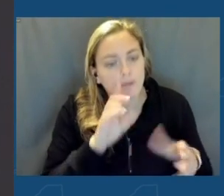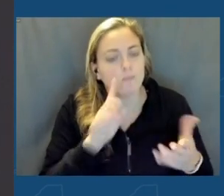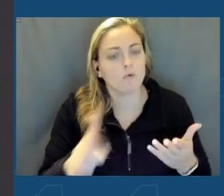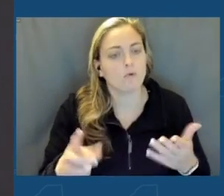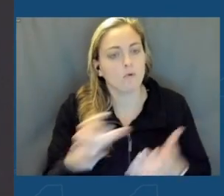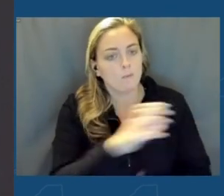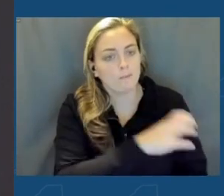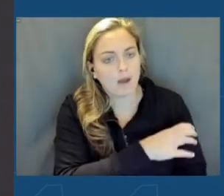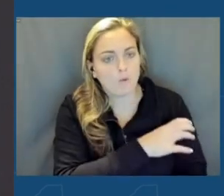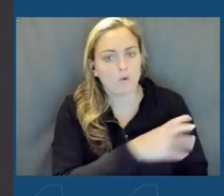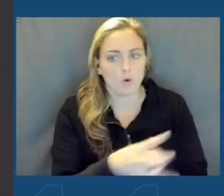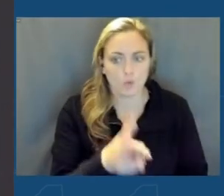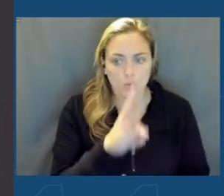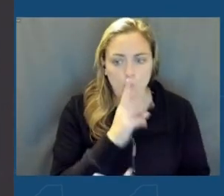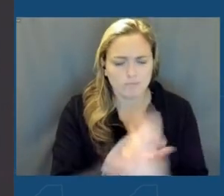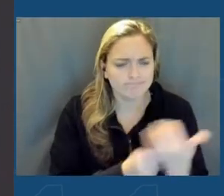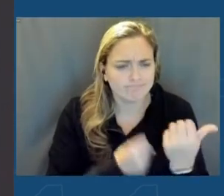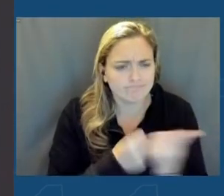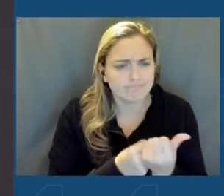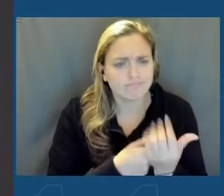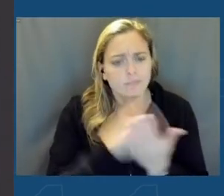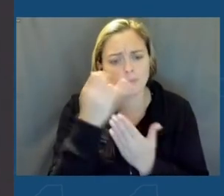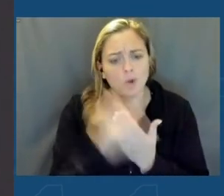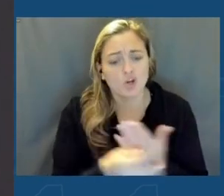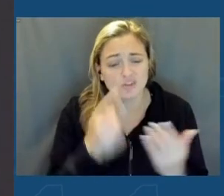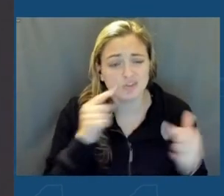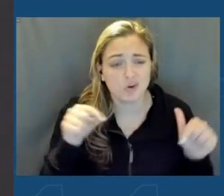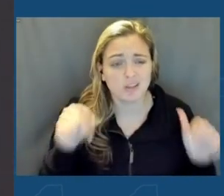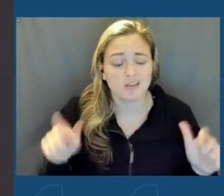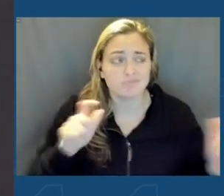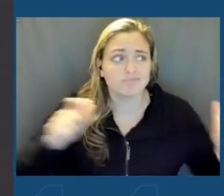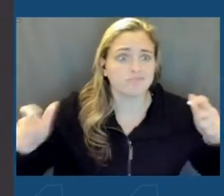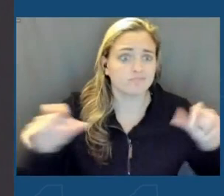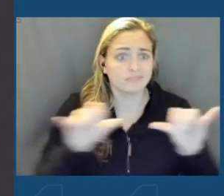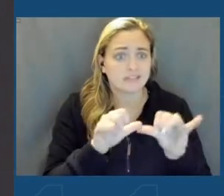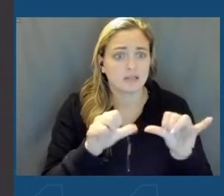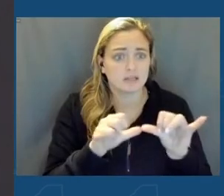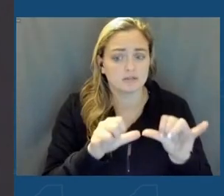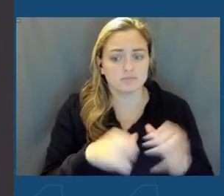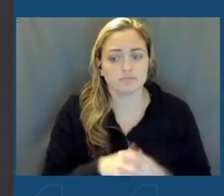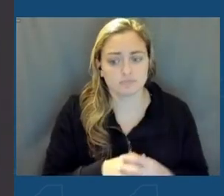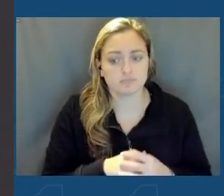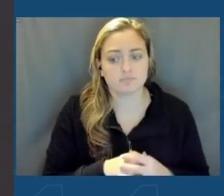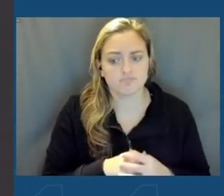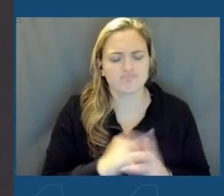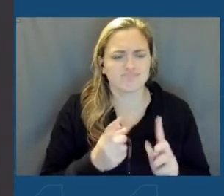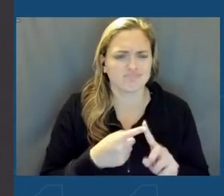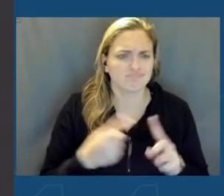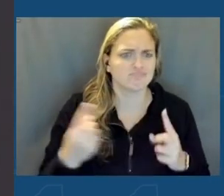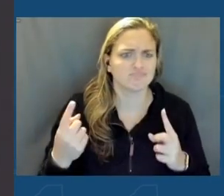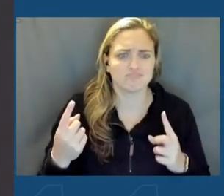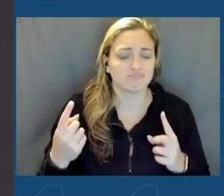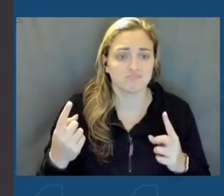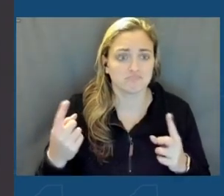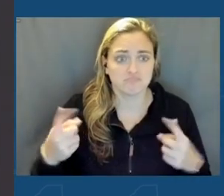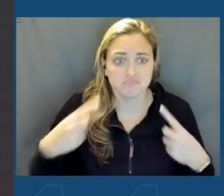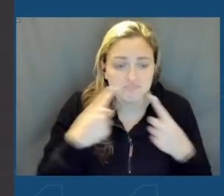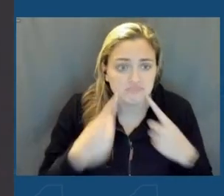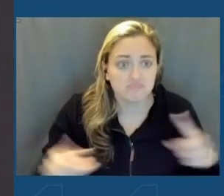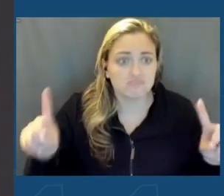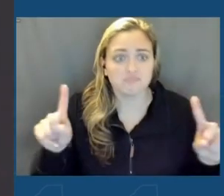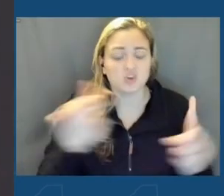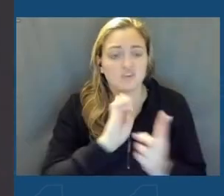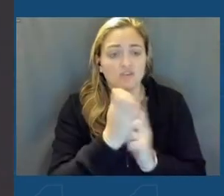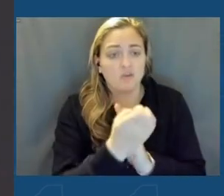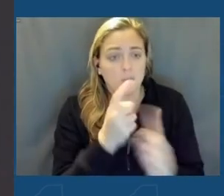and water to support a project of this massive scale while achieving our long-term environmental